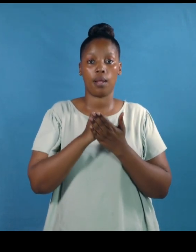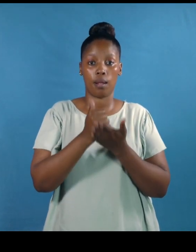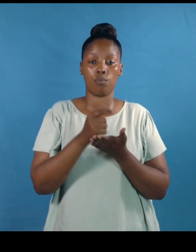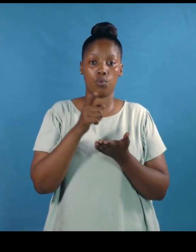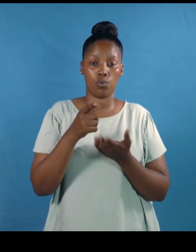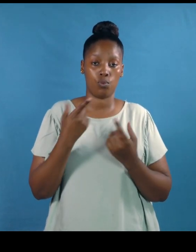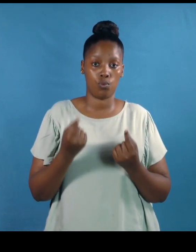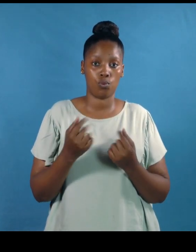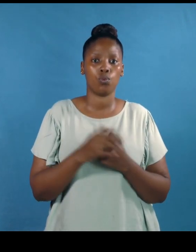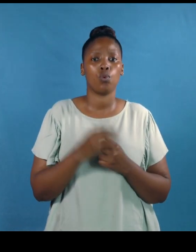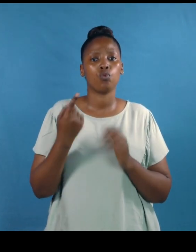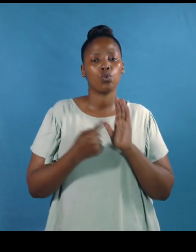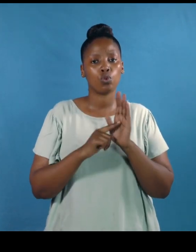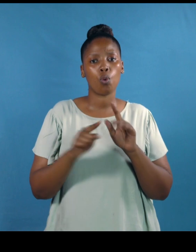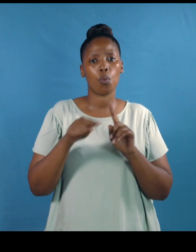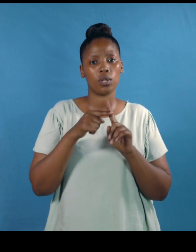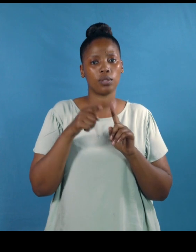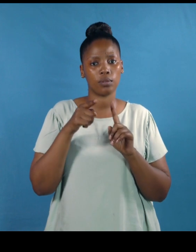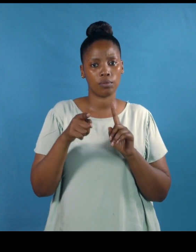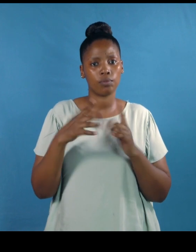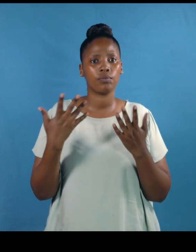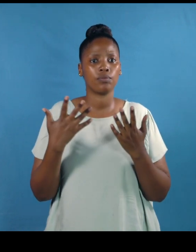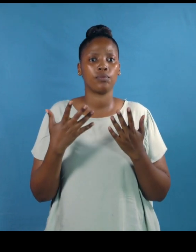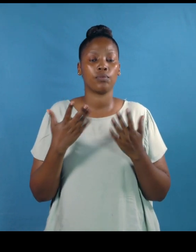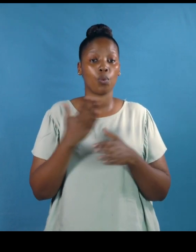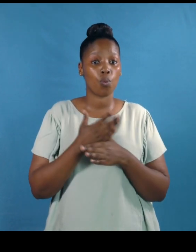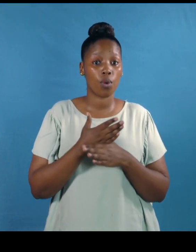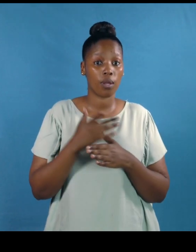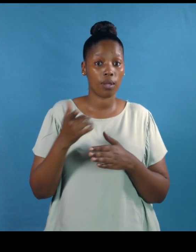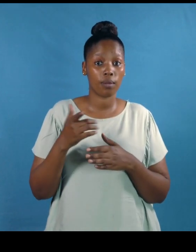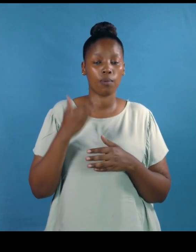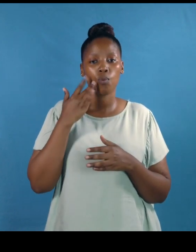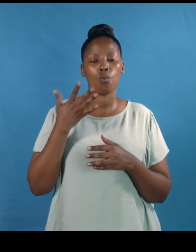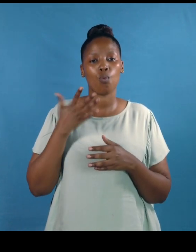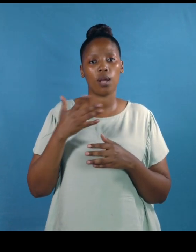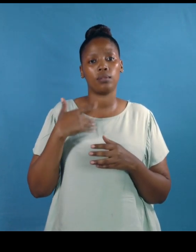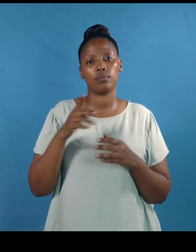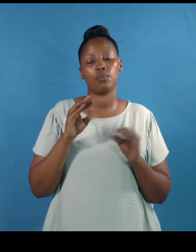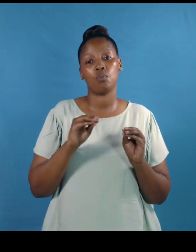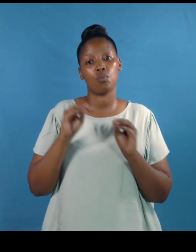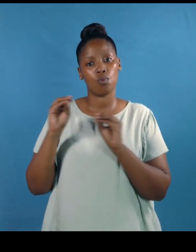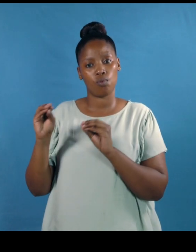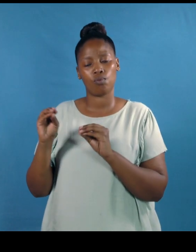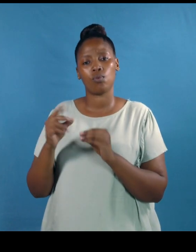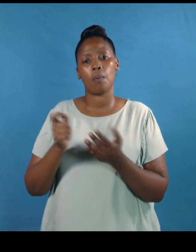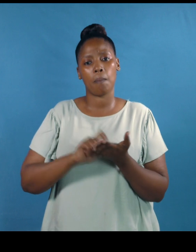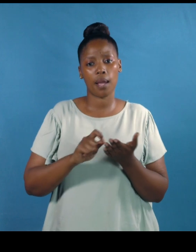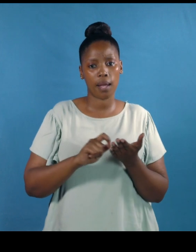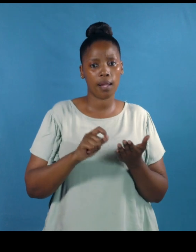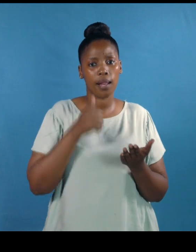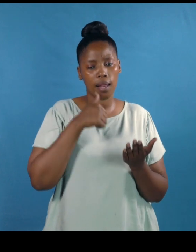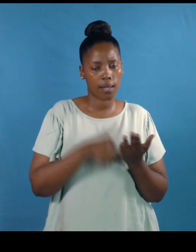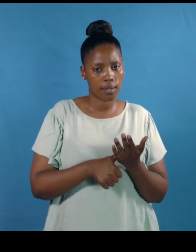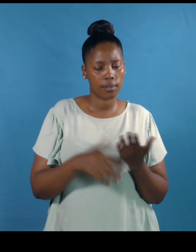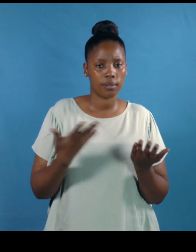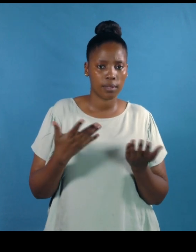positive reputation at your current company as you want to leave on a good note with a reference letter work your notice